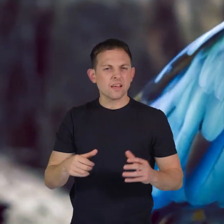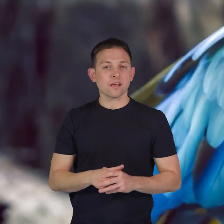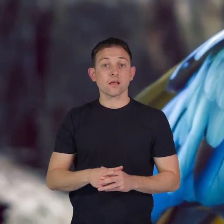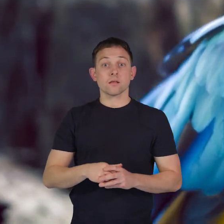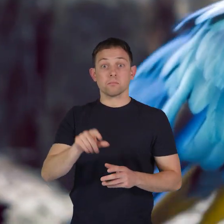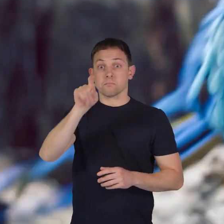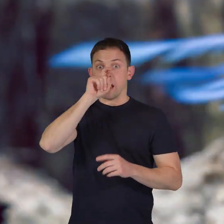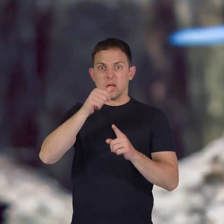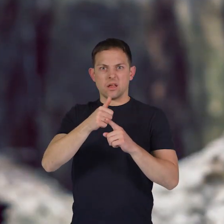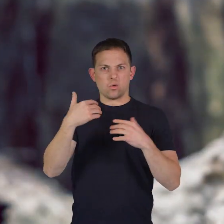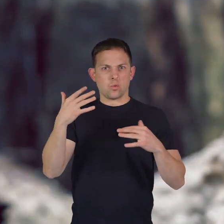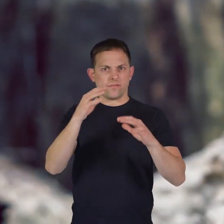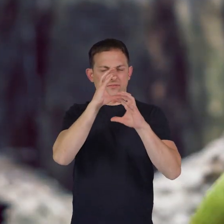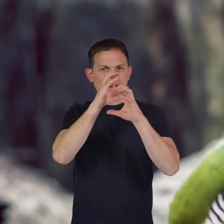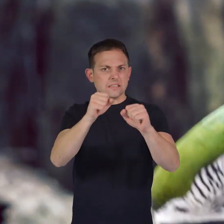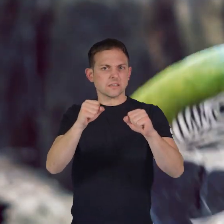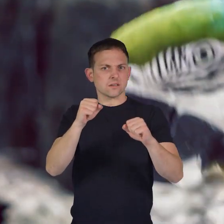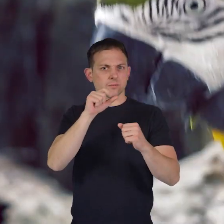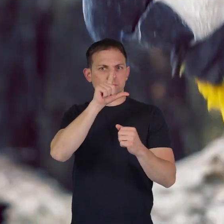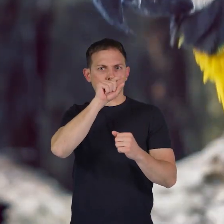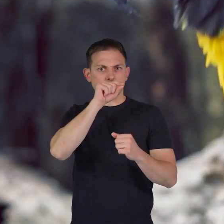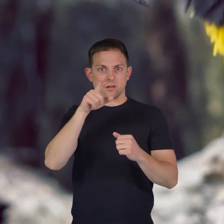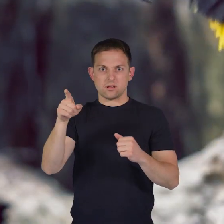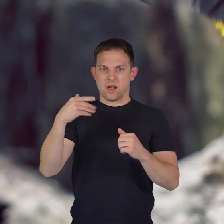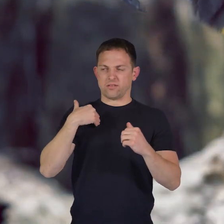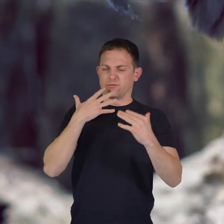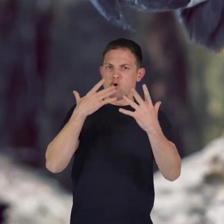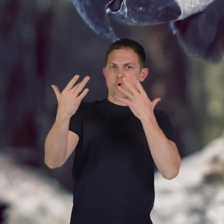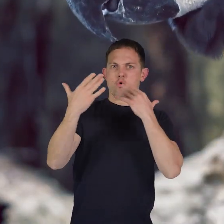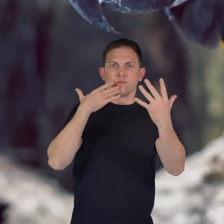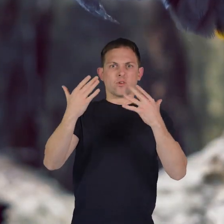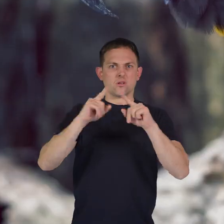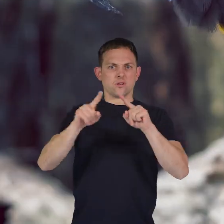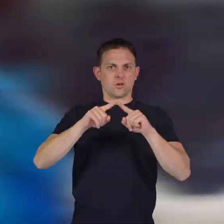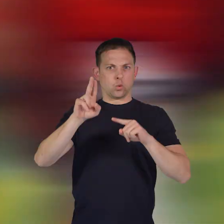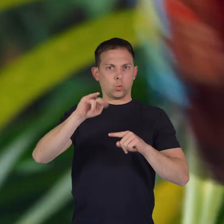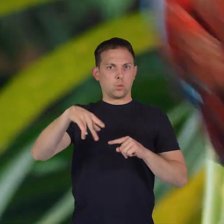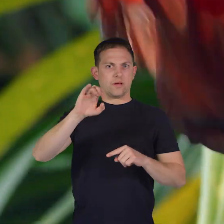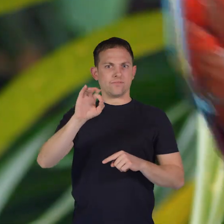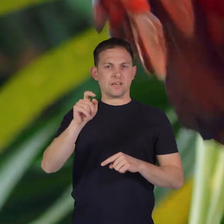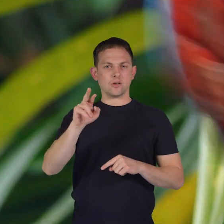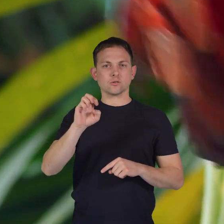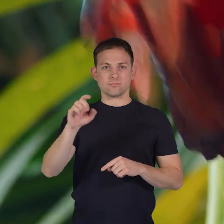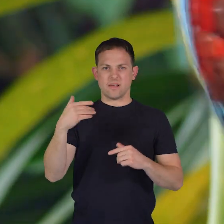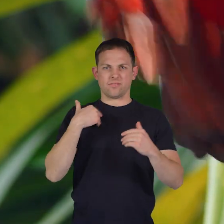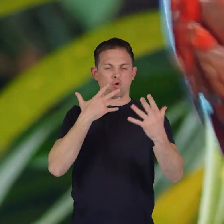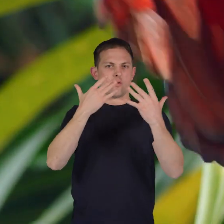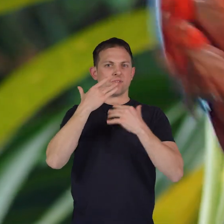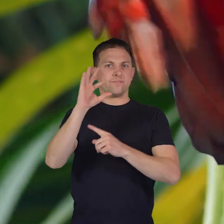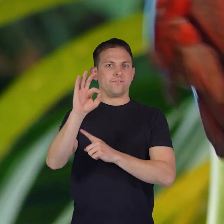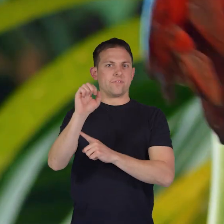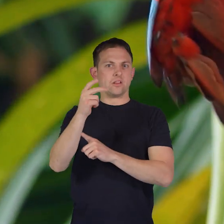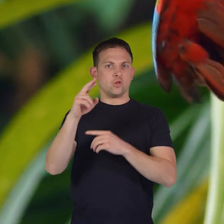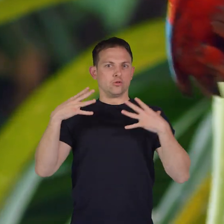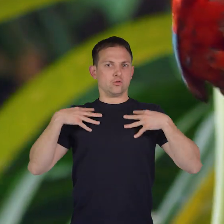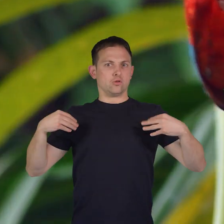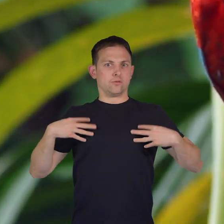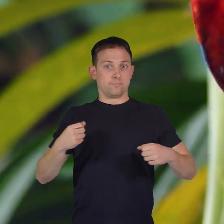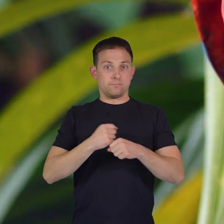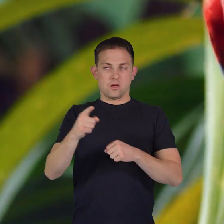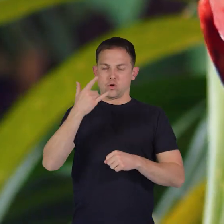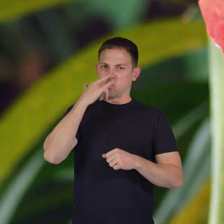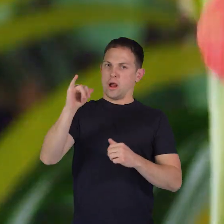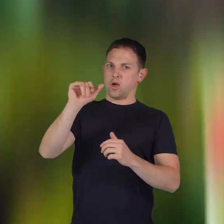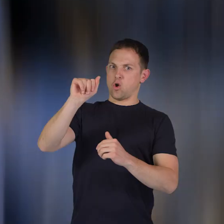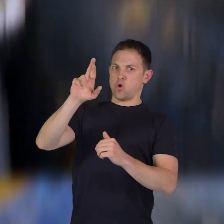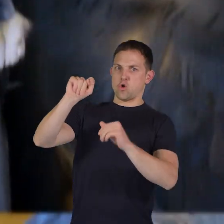Parrots are fascinating birds with their vibrant colors and unique features. They have colorful feathers that make them look like living